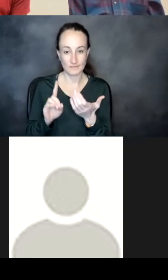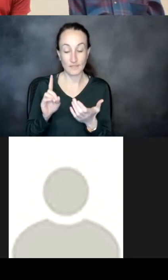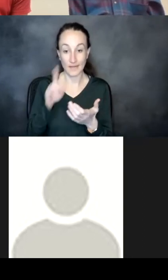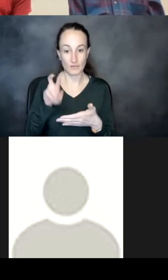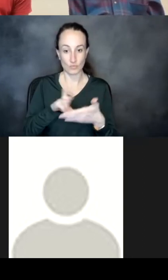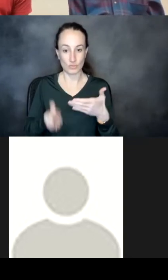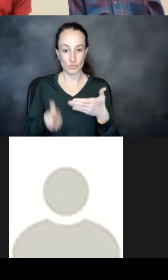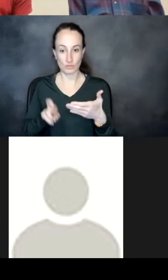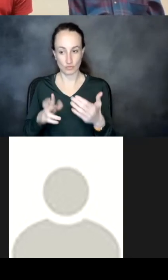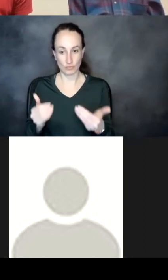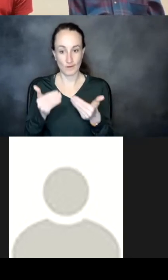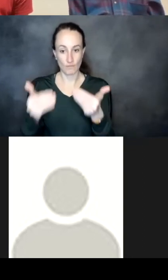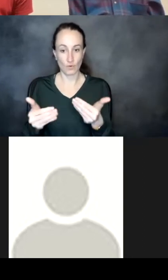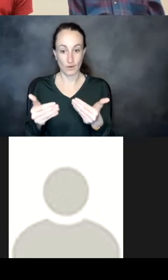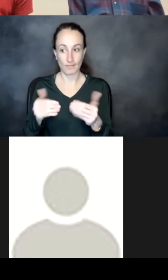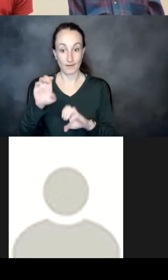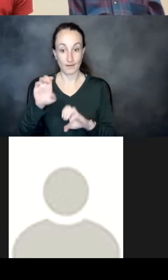try to experimentally characterize